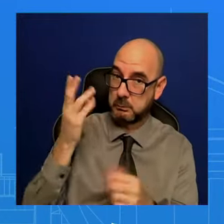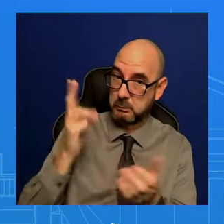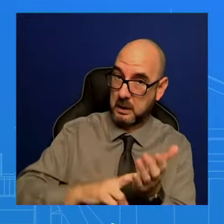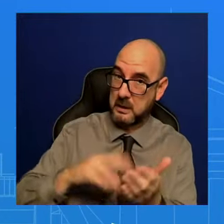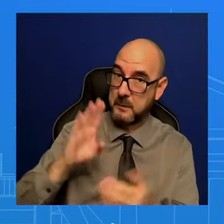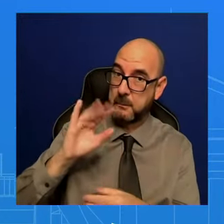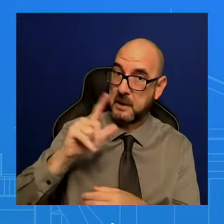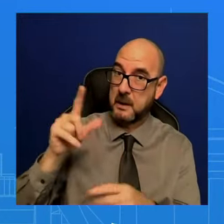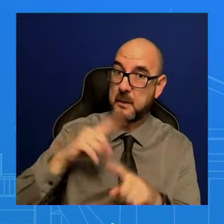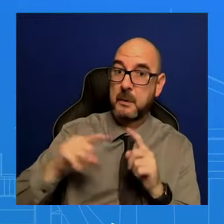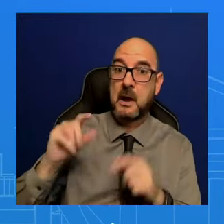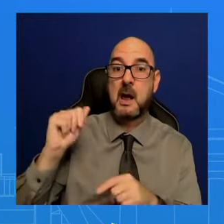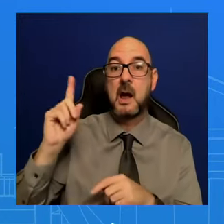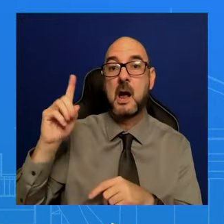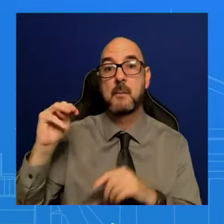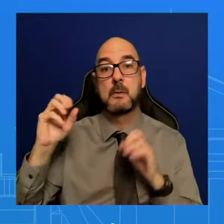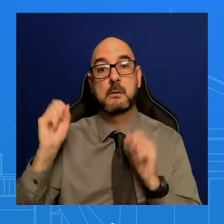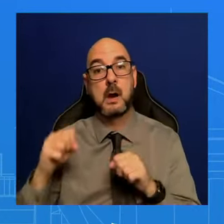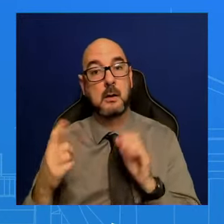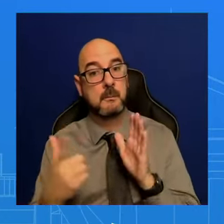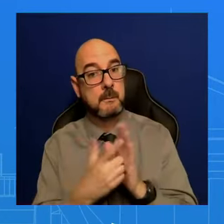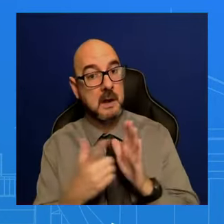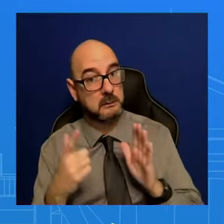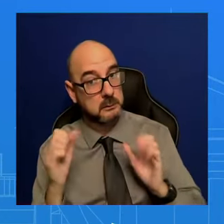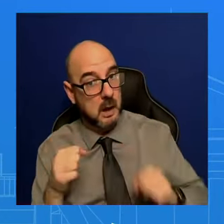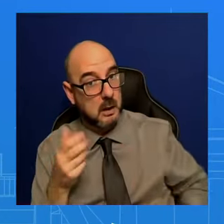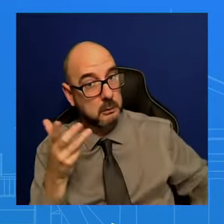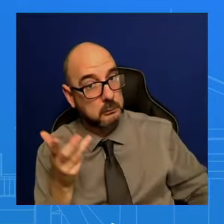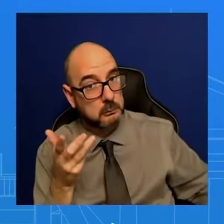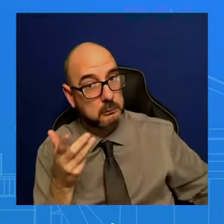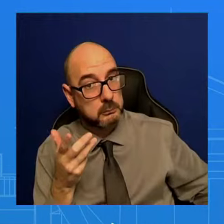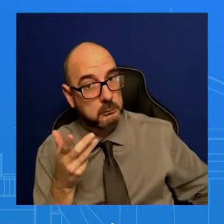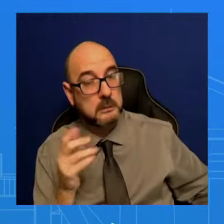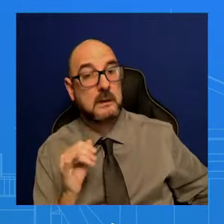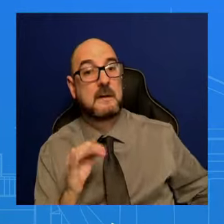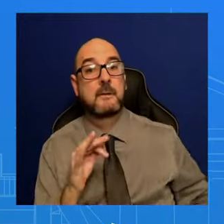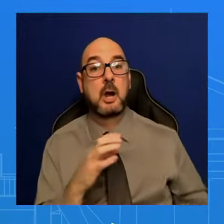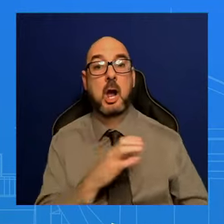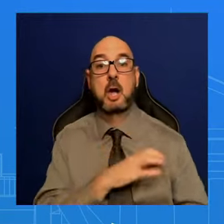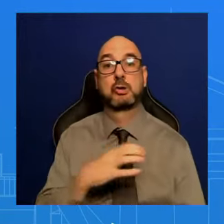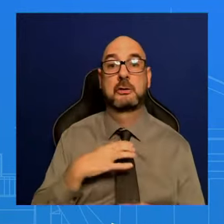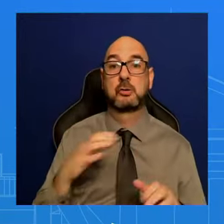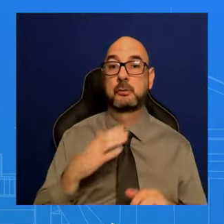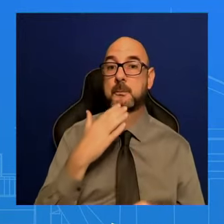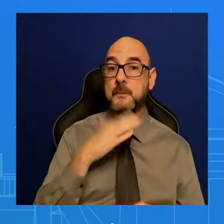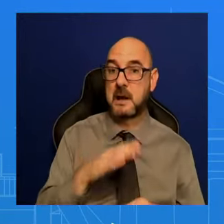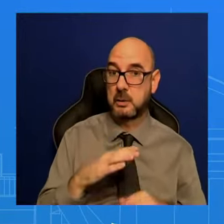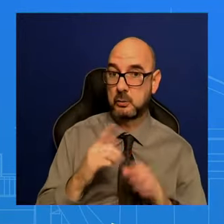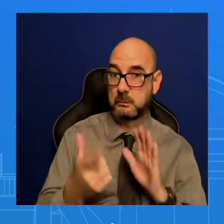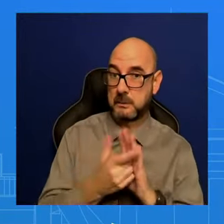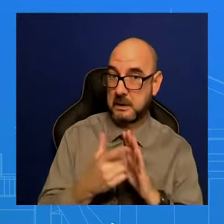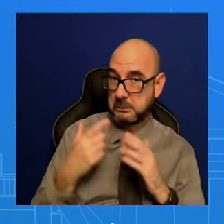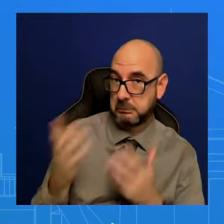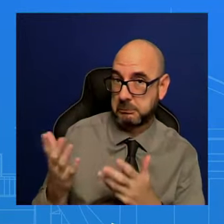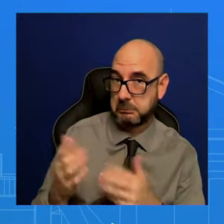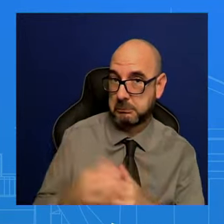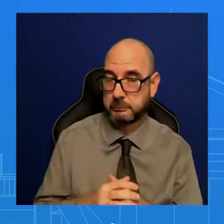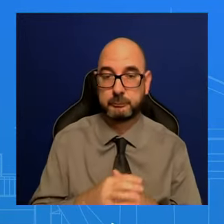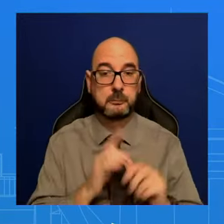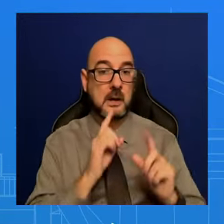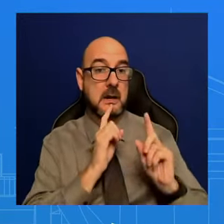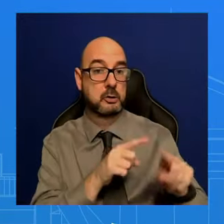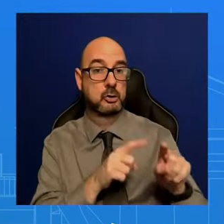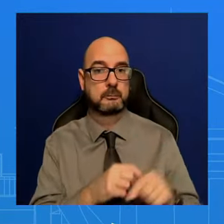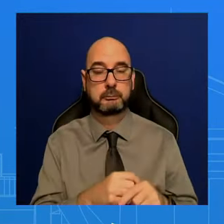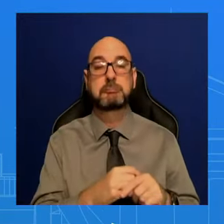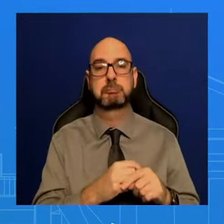apps if those ownership questions aren't resolved. And the President would sign it, right? So we welcome the bill. We obviously are working with them. And we think